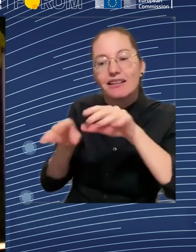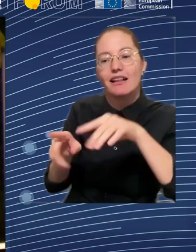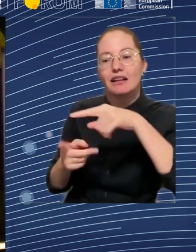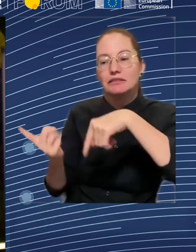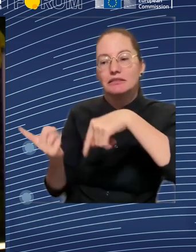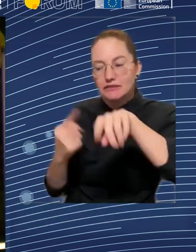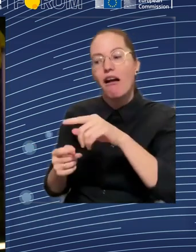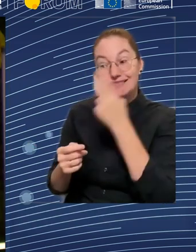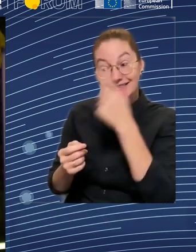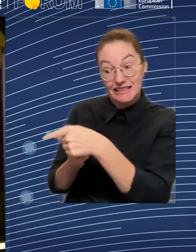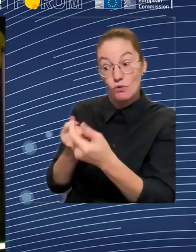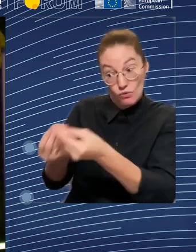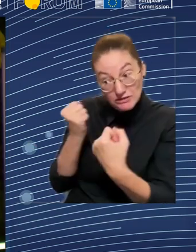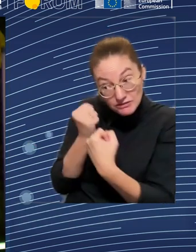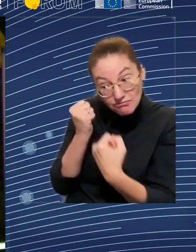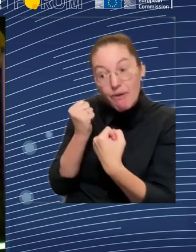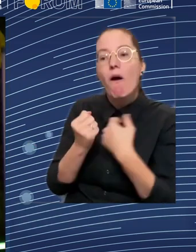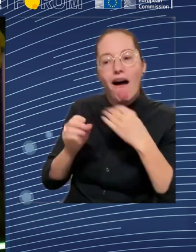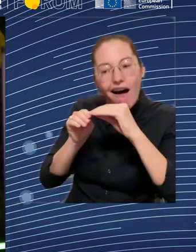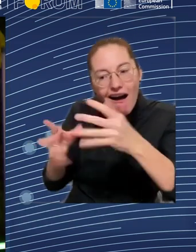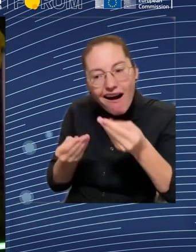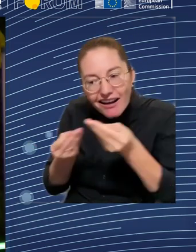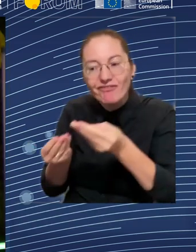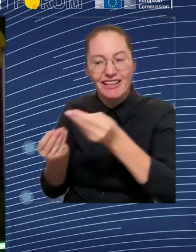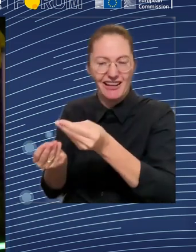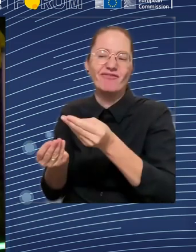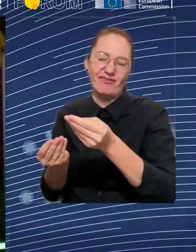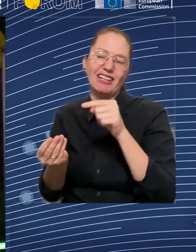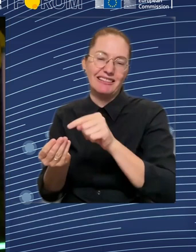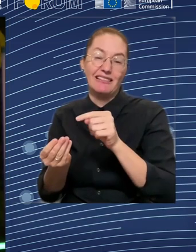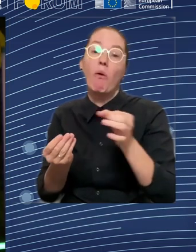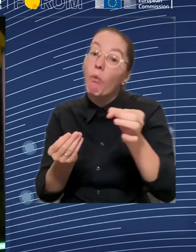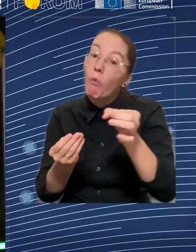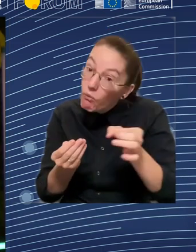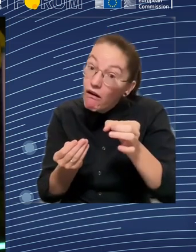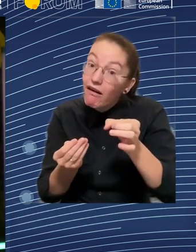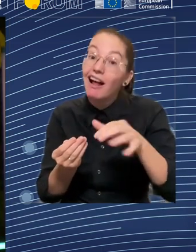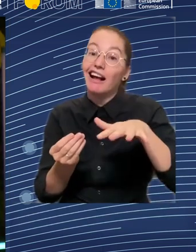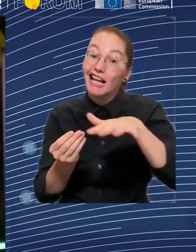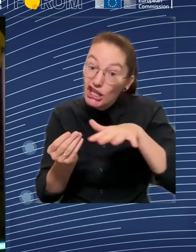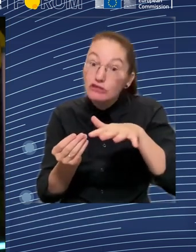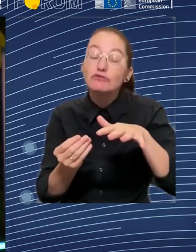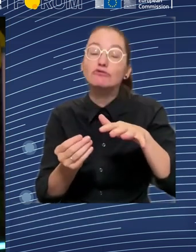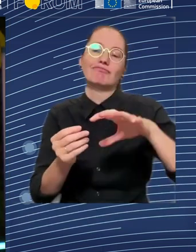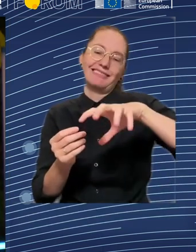here I would also like to say that one of the things that I realized as